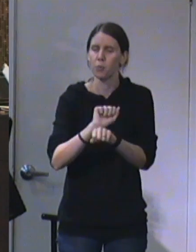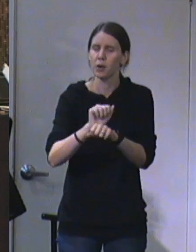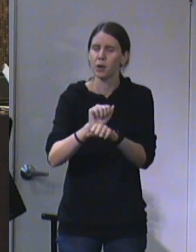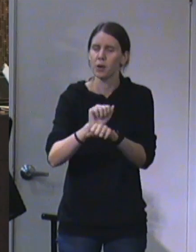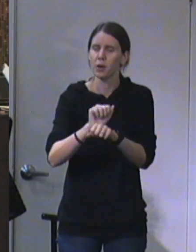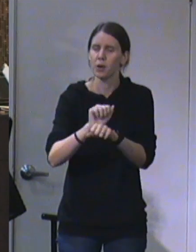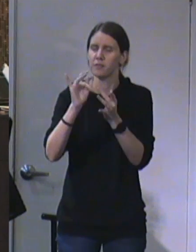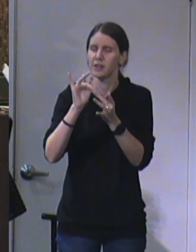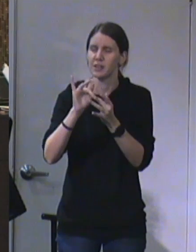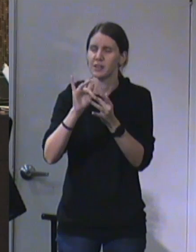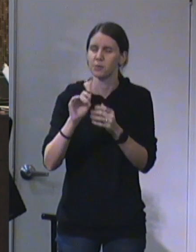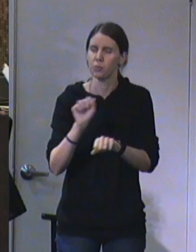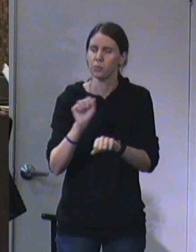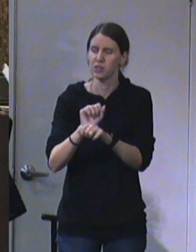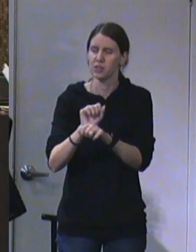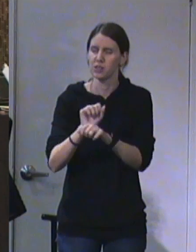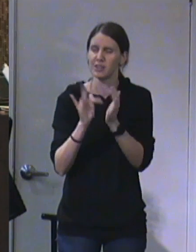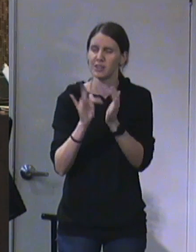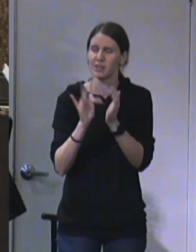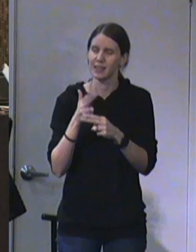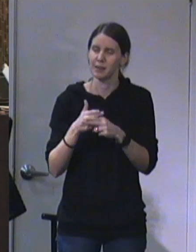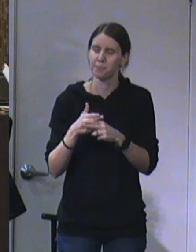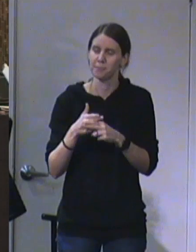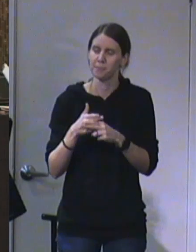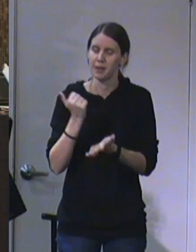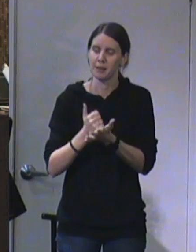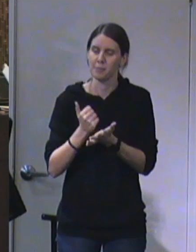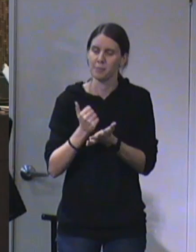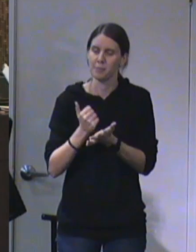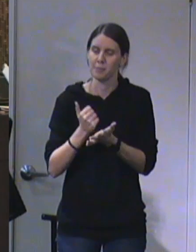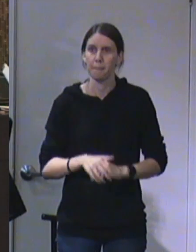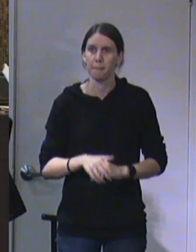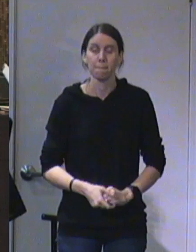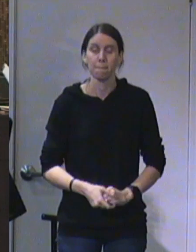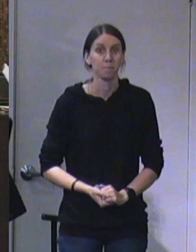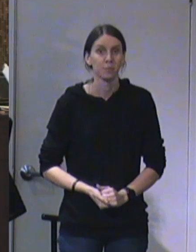perfect work in us today, in Jesus' name. Amen.